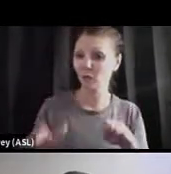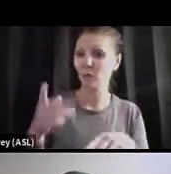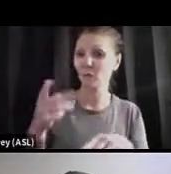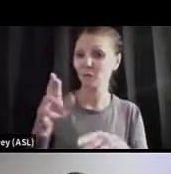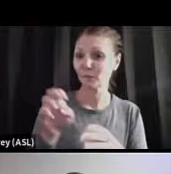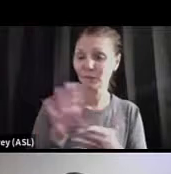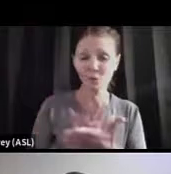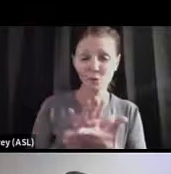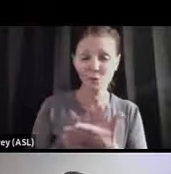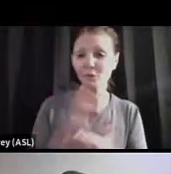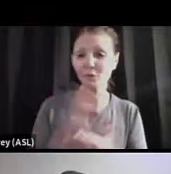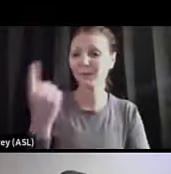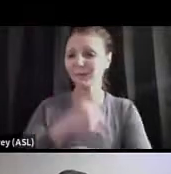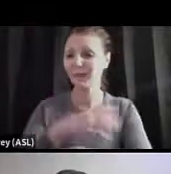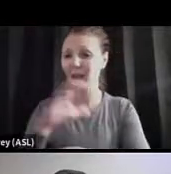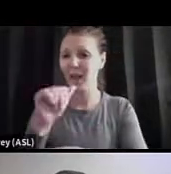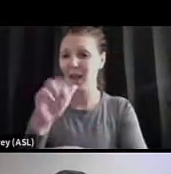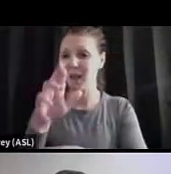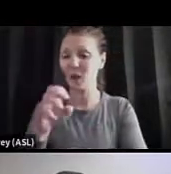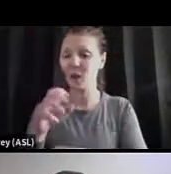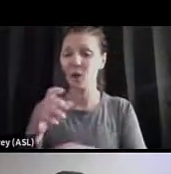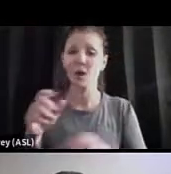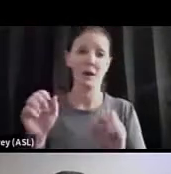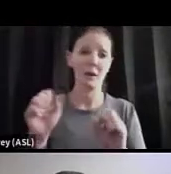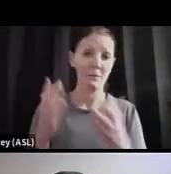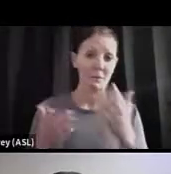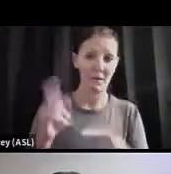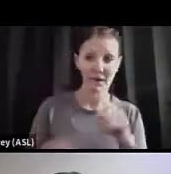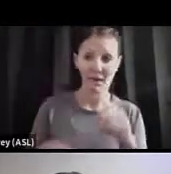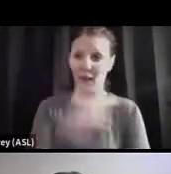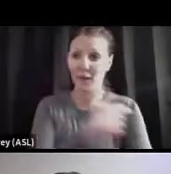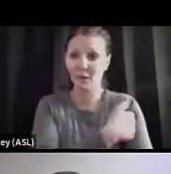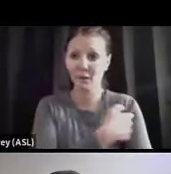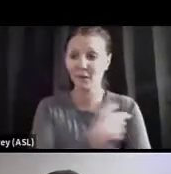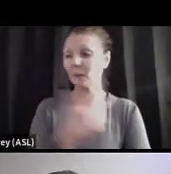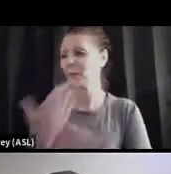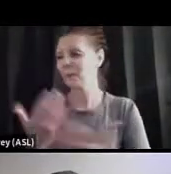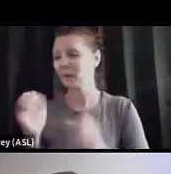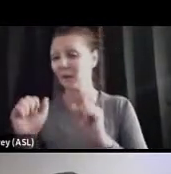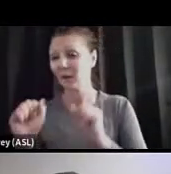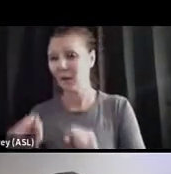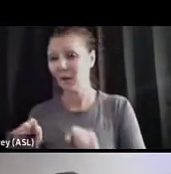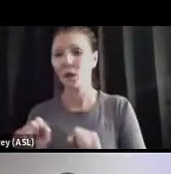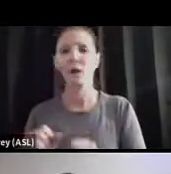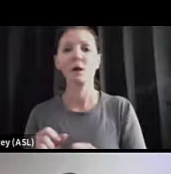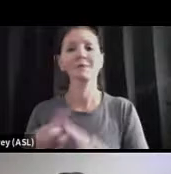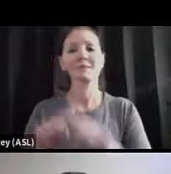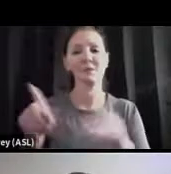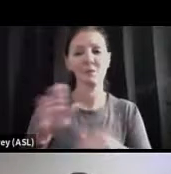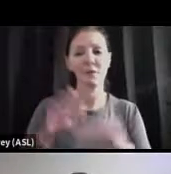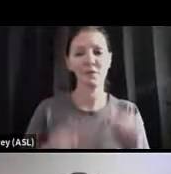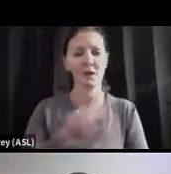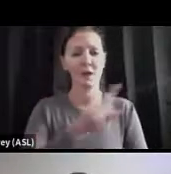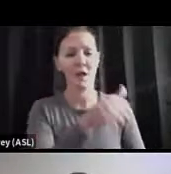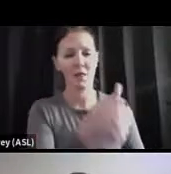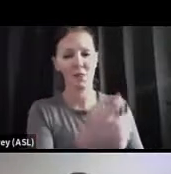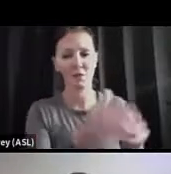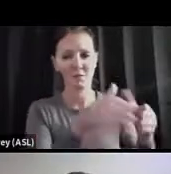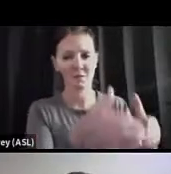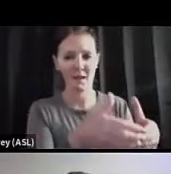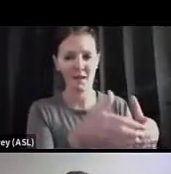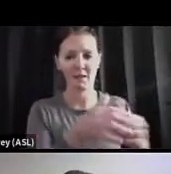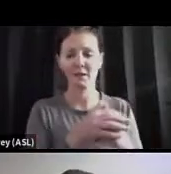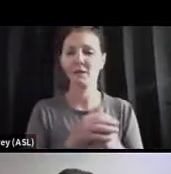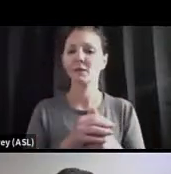not all children are immunized or can be immunized, may be different than things that we do in other settings. And finally, I just want to